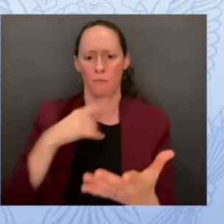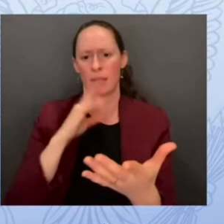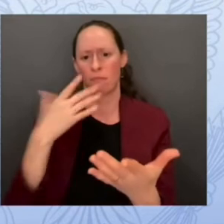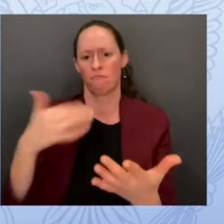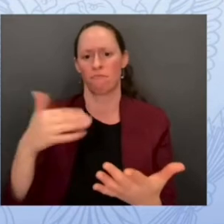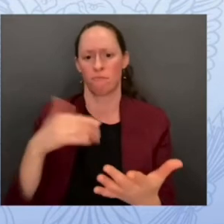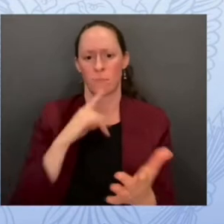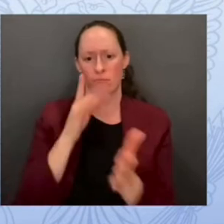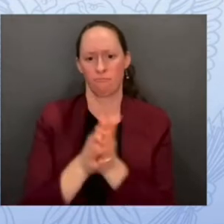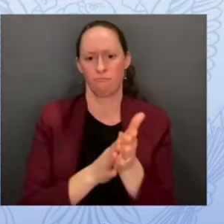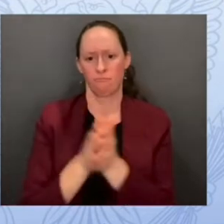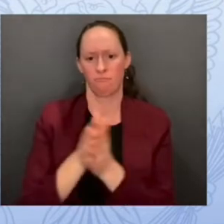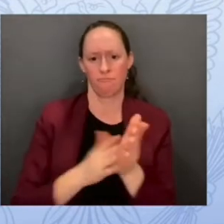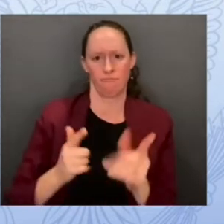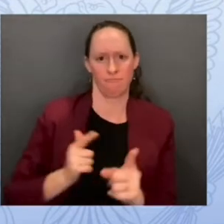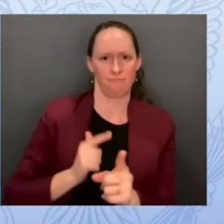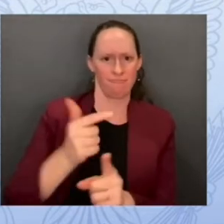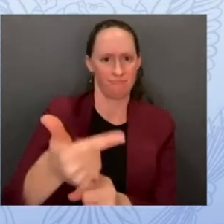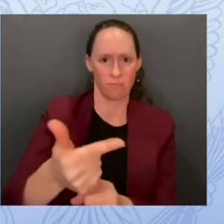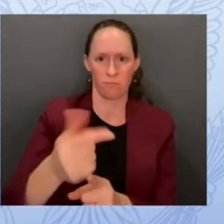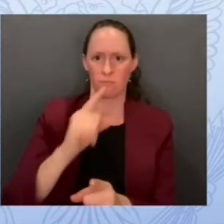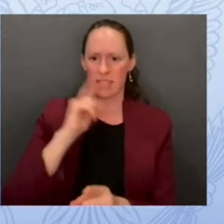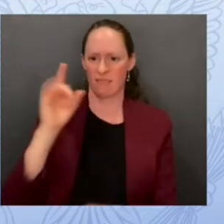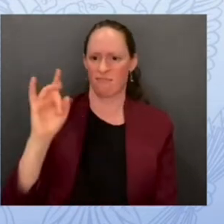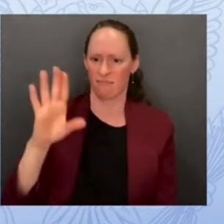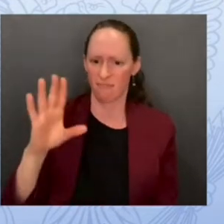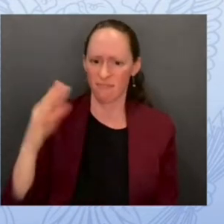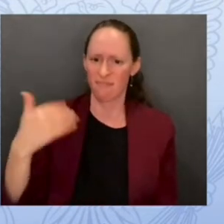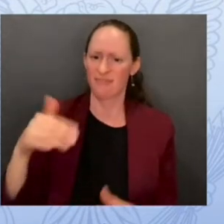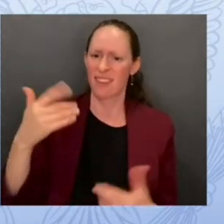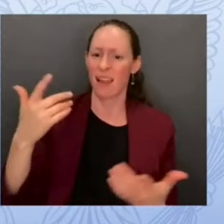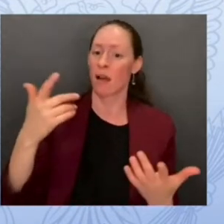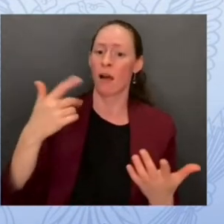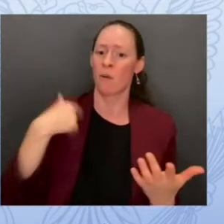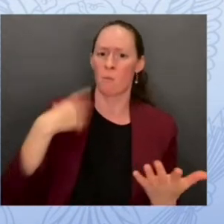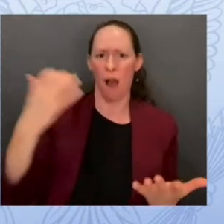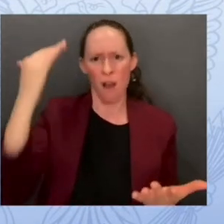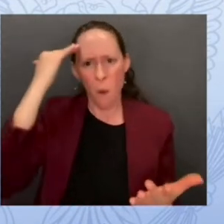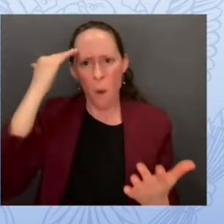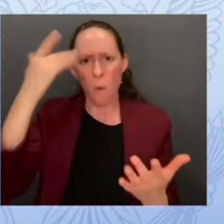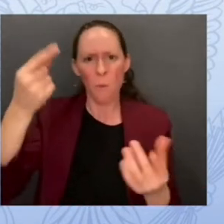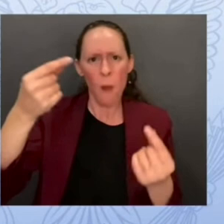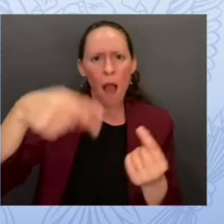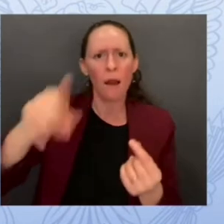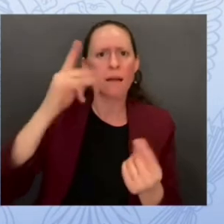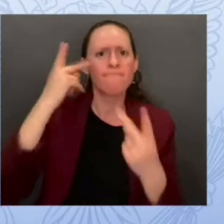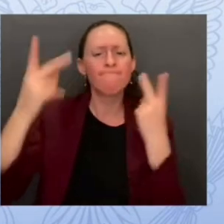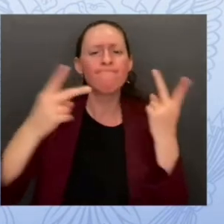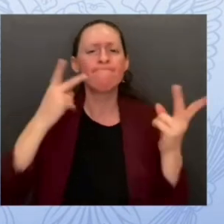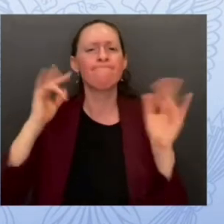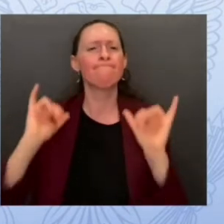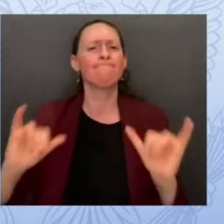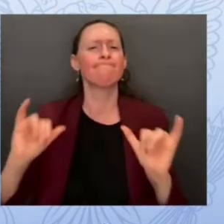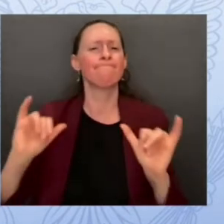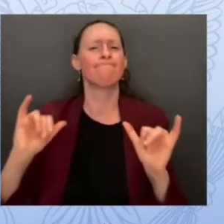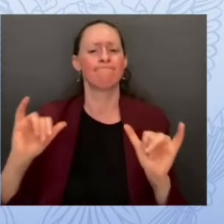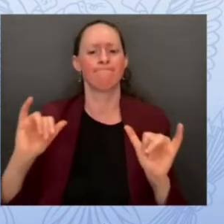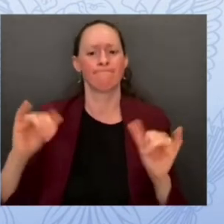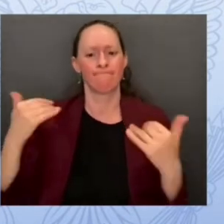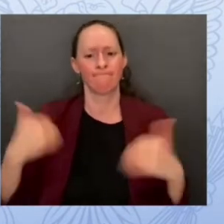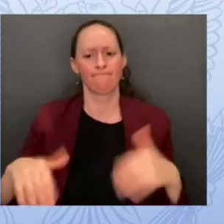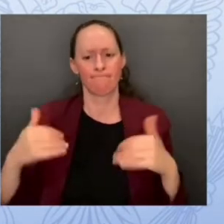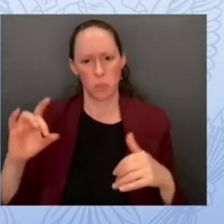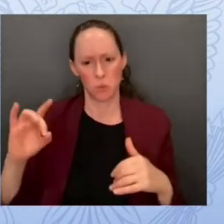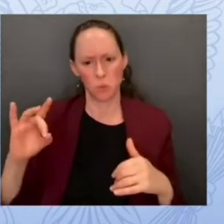happened it did and we want to hear lessons learned because this is what you and i dreamed up back then when it was going on thank you very